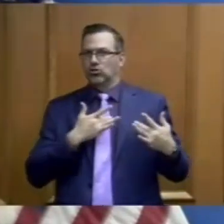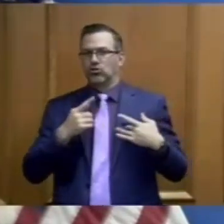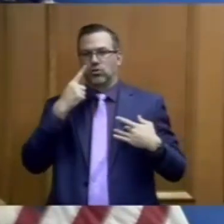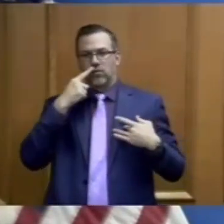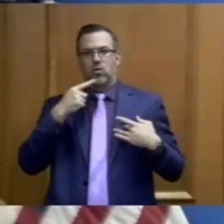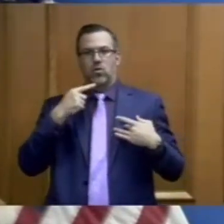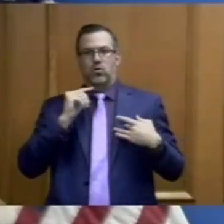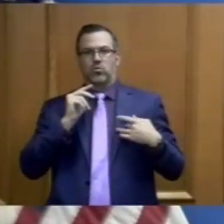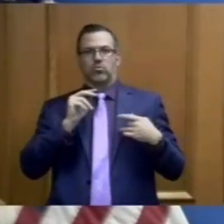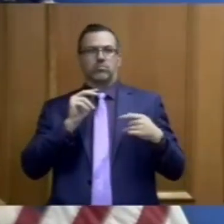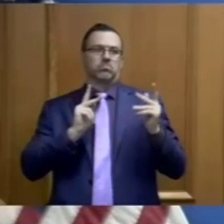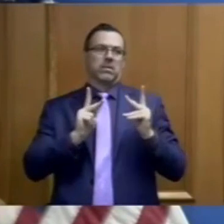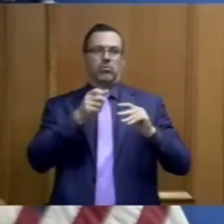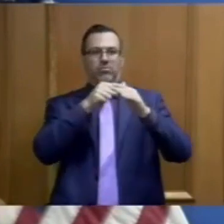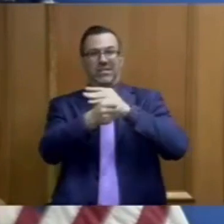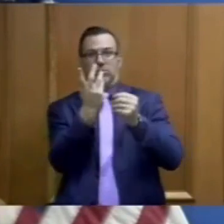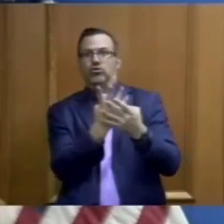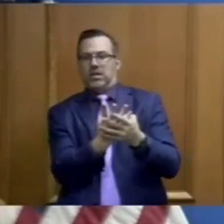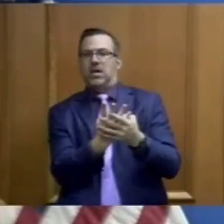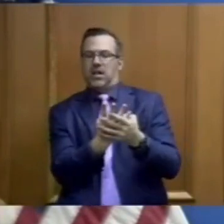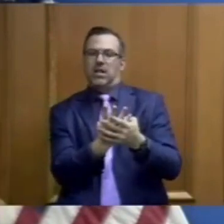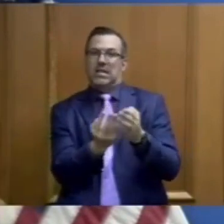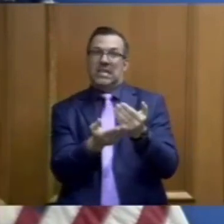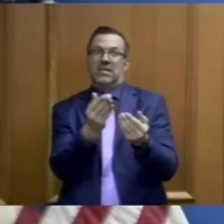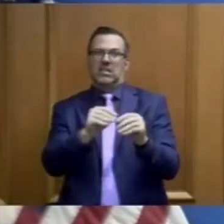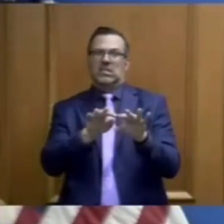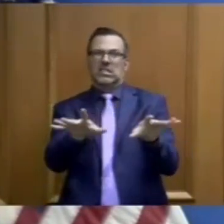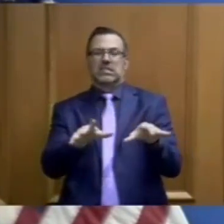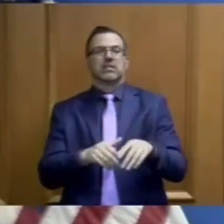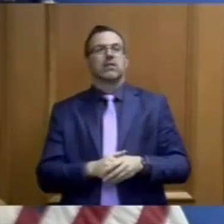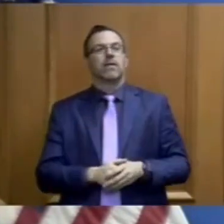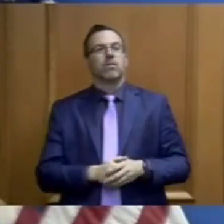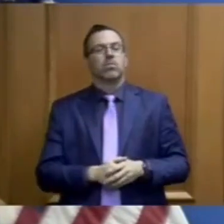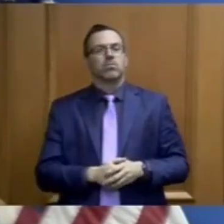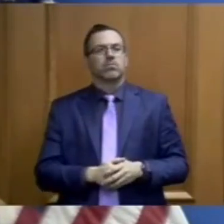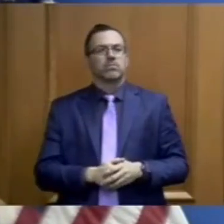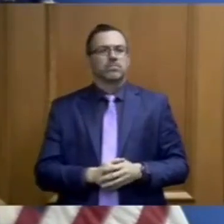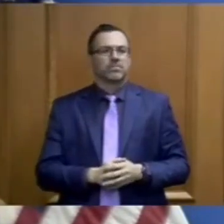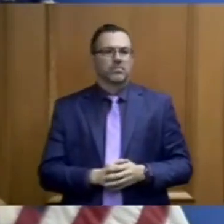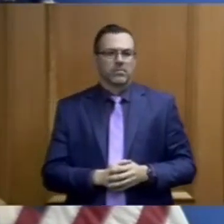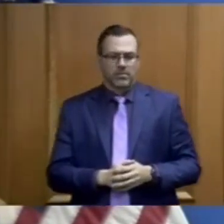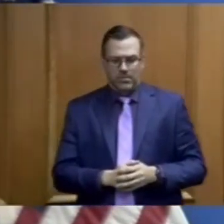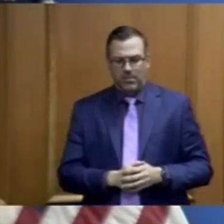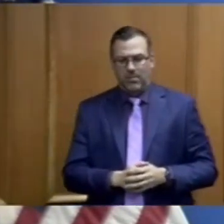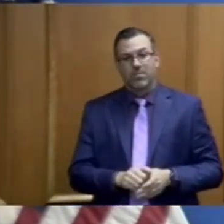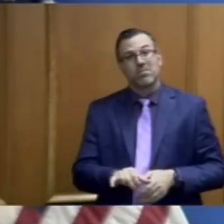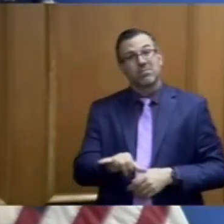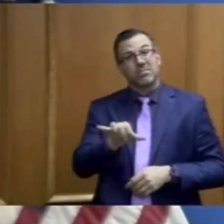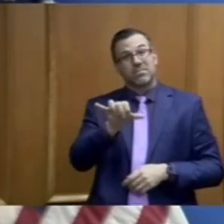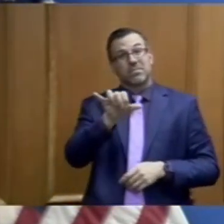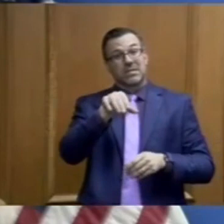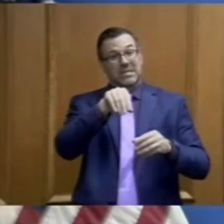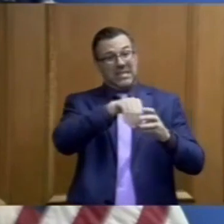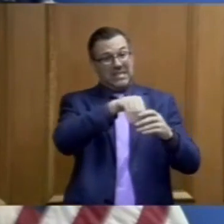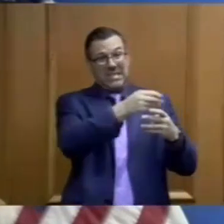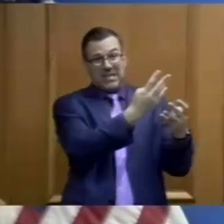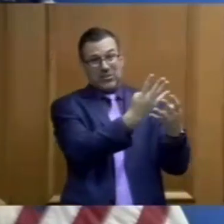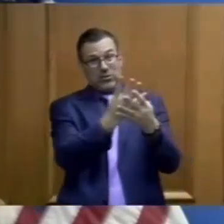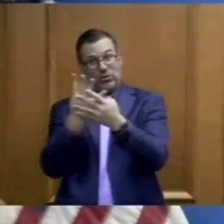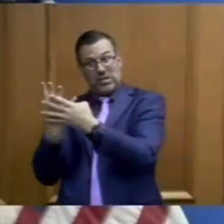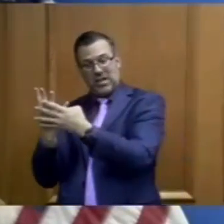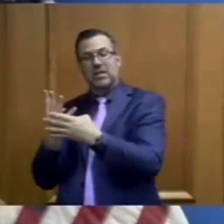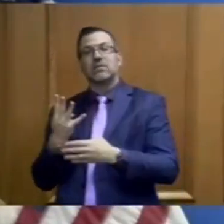correctional facilities that we consider a vulnerable population. And in that population, we have a less